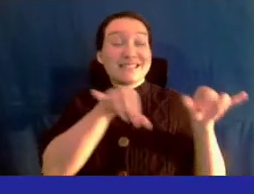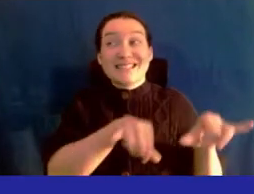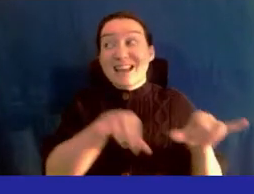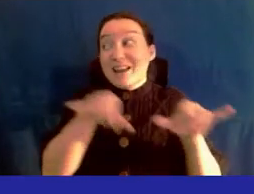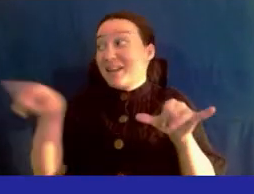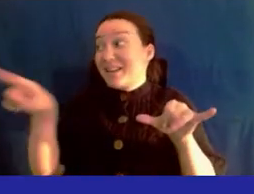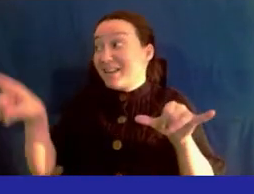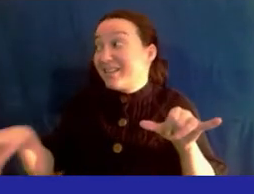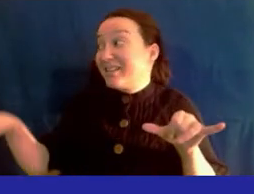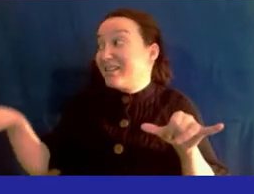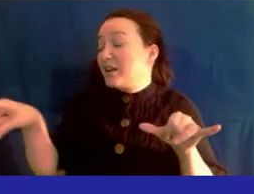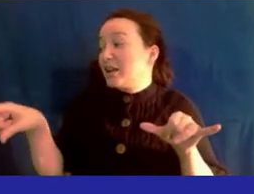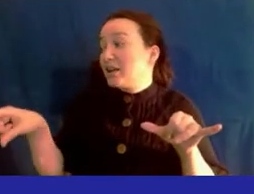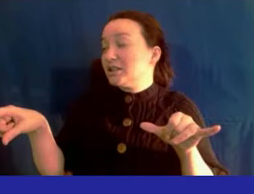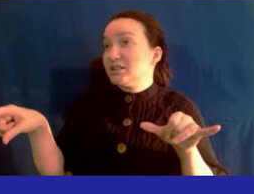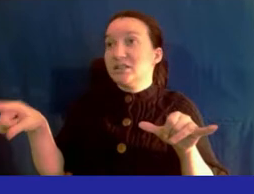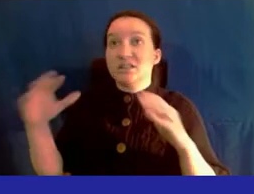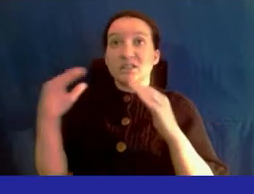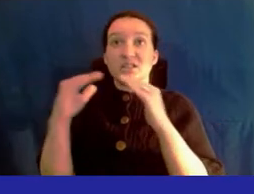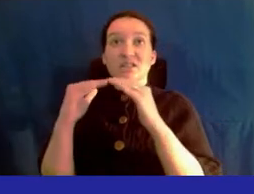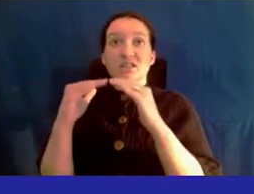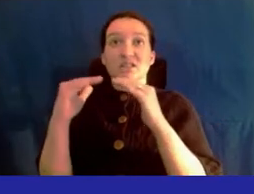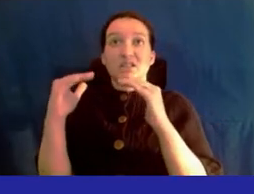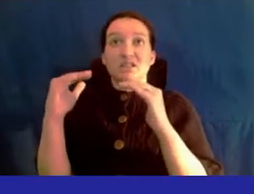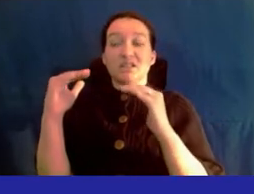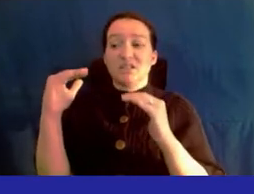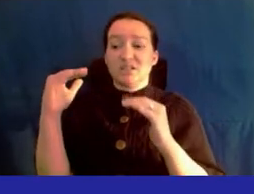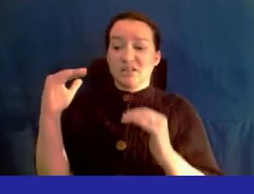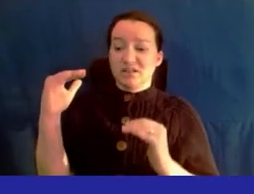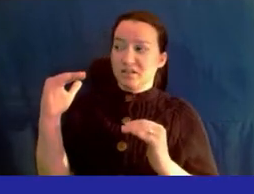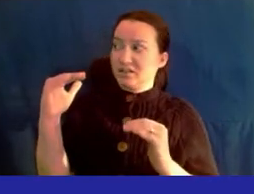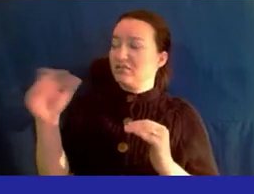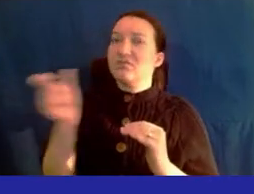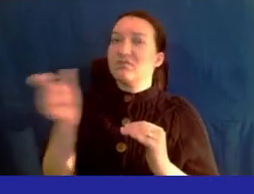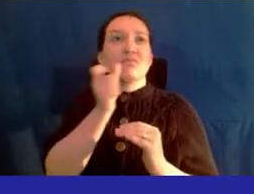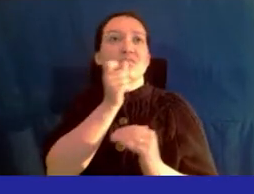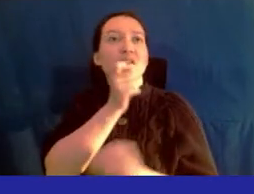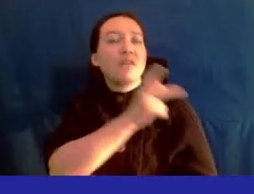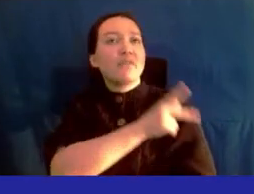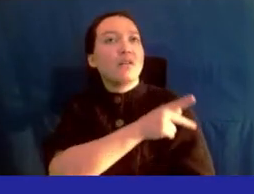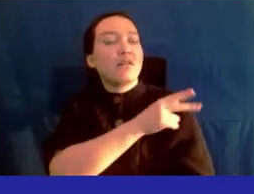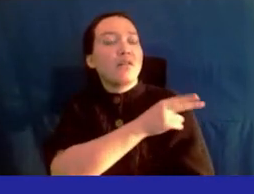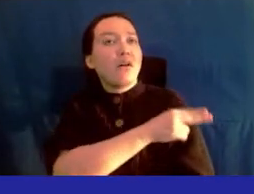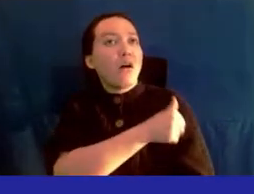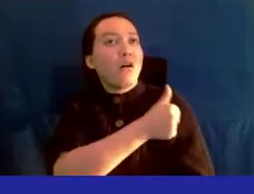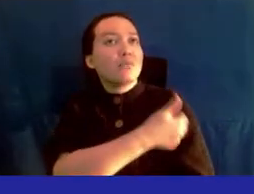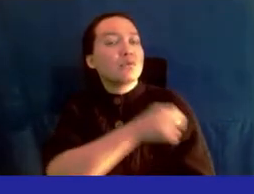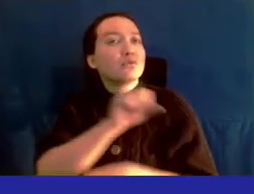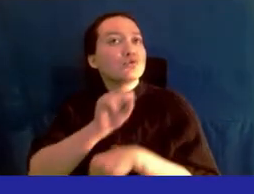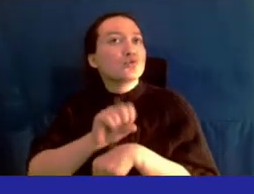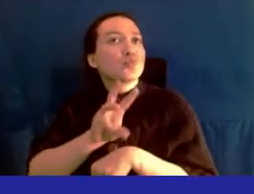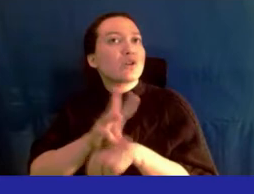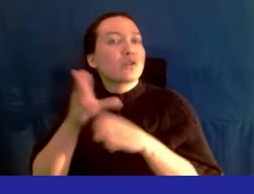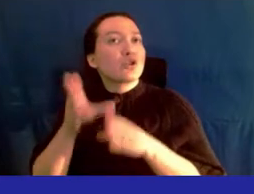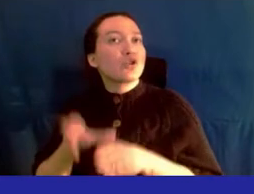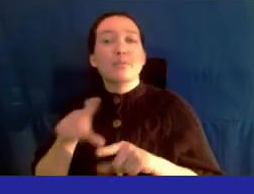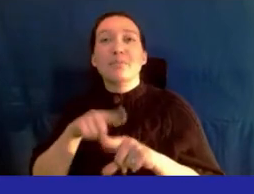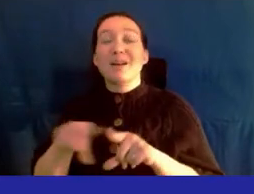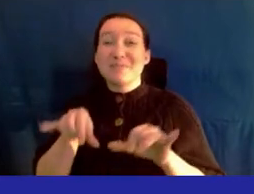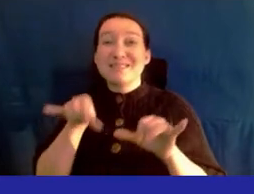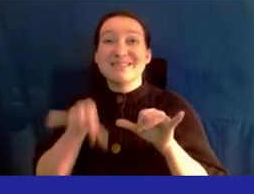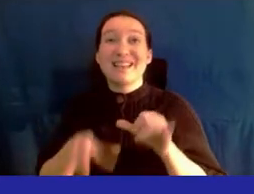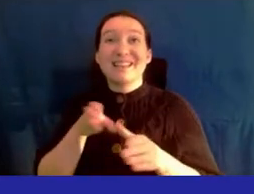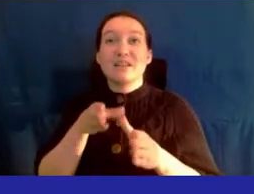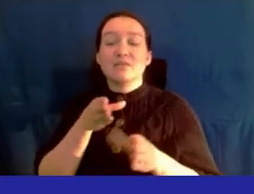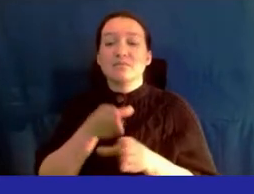or nearly what other private hospital social workers earn. But we stay where we